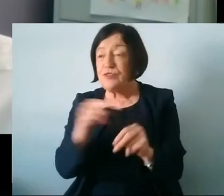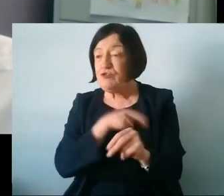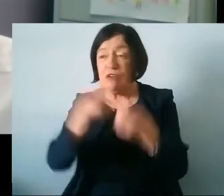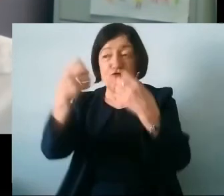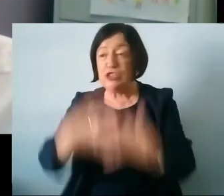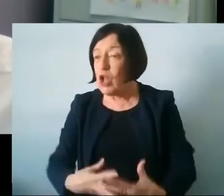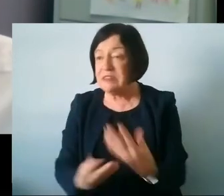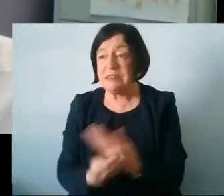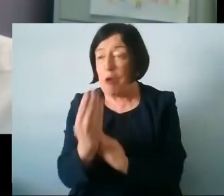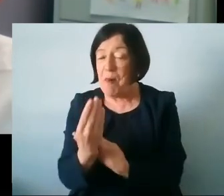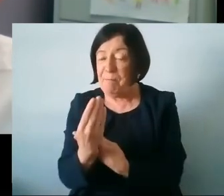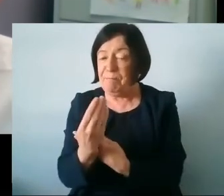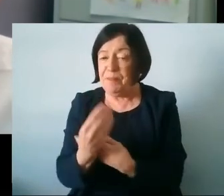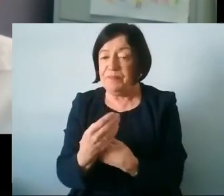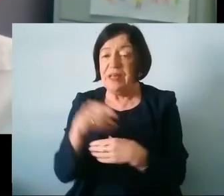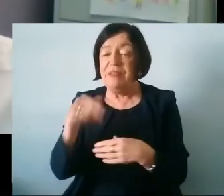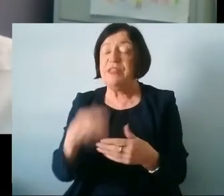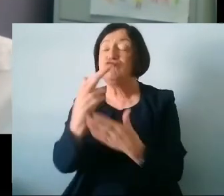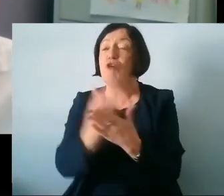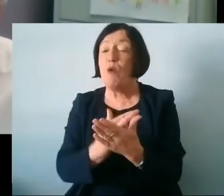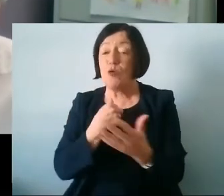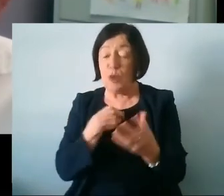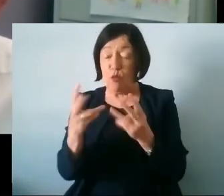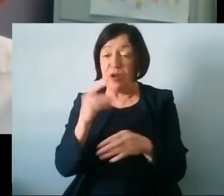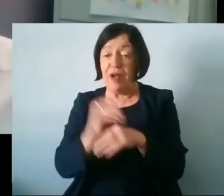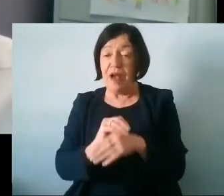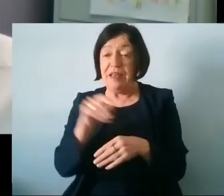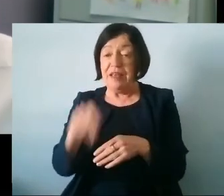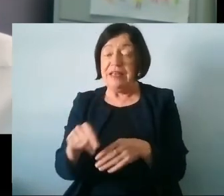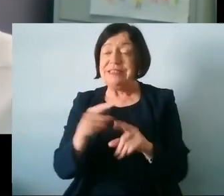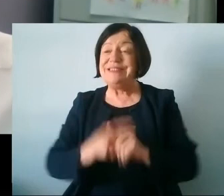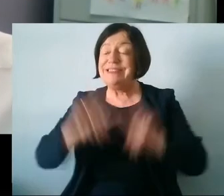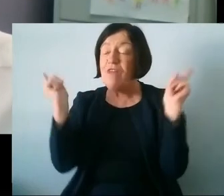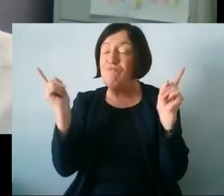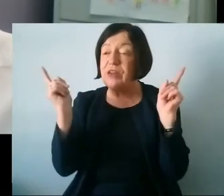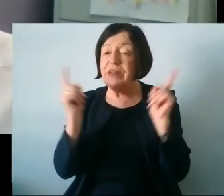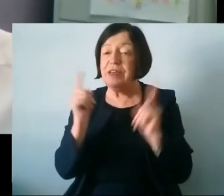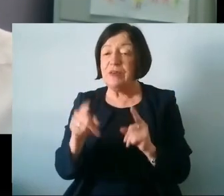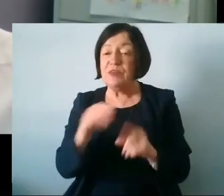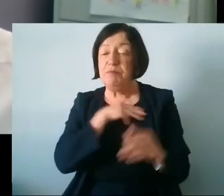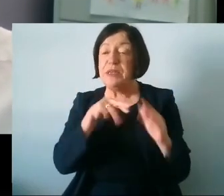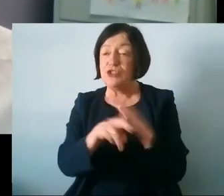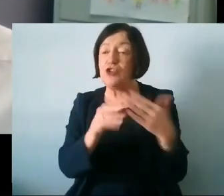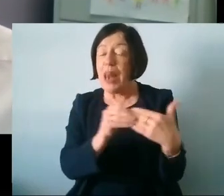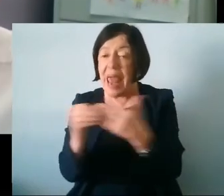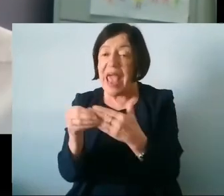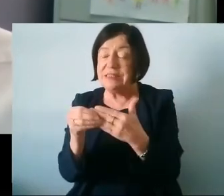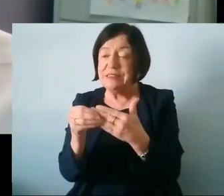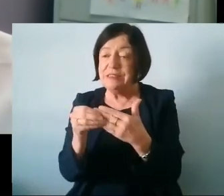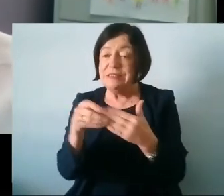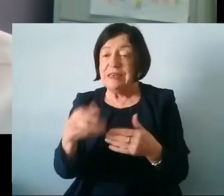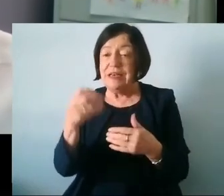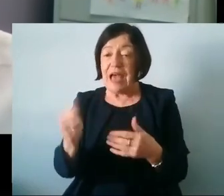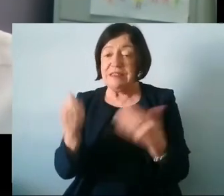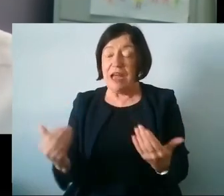emerged this report that we worked on is potentially very different it was minister led it has uh now